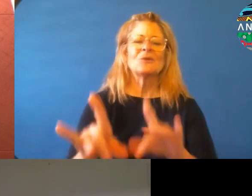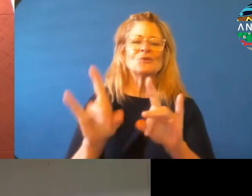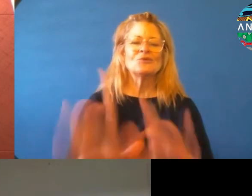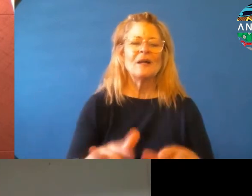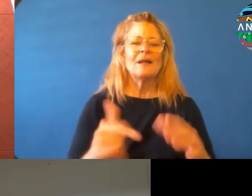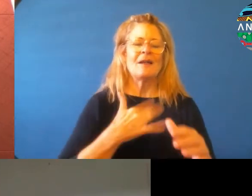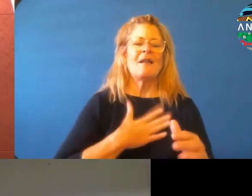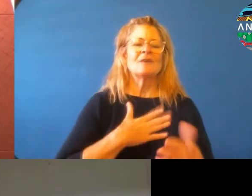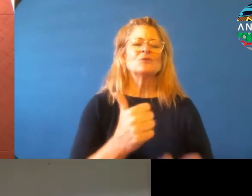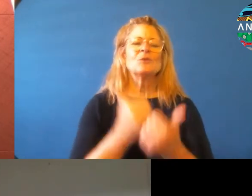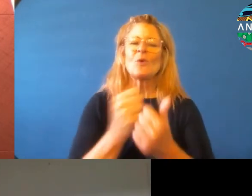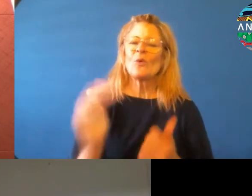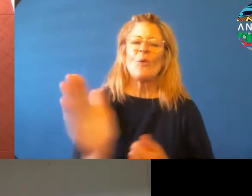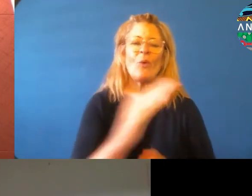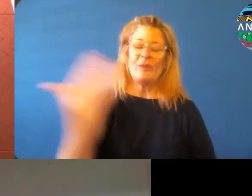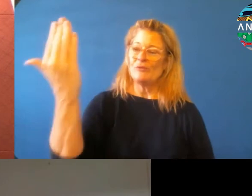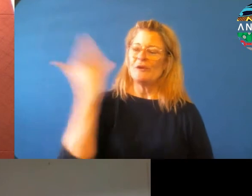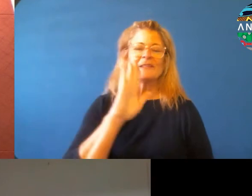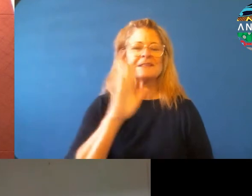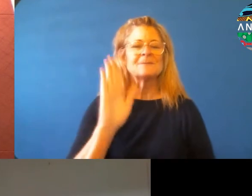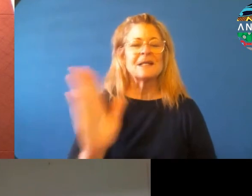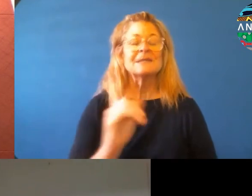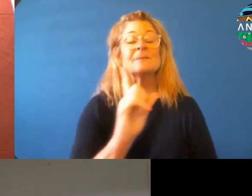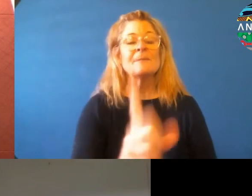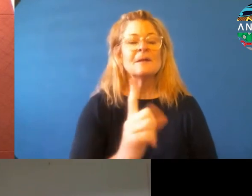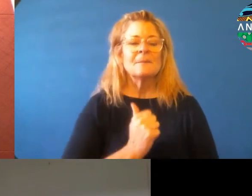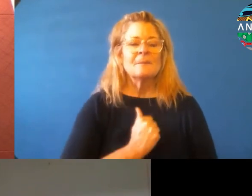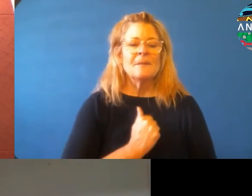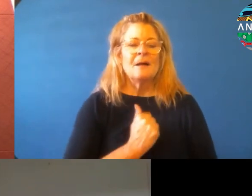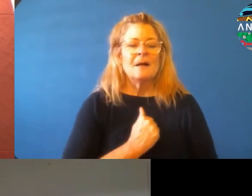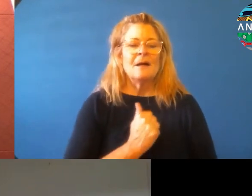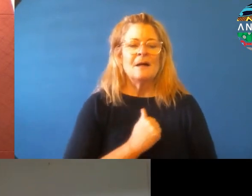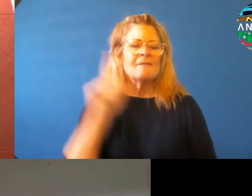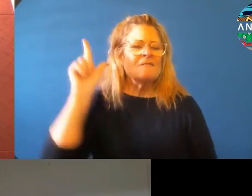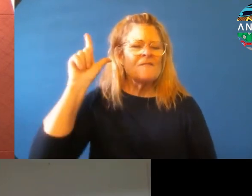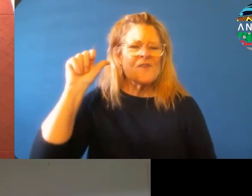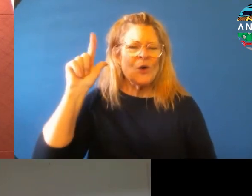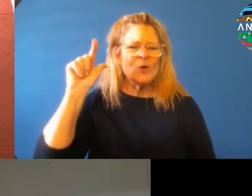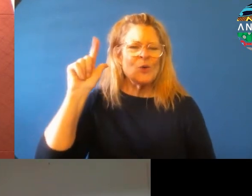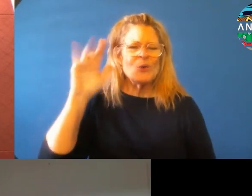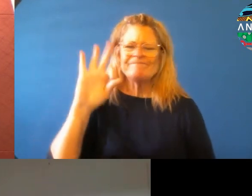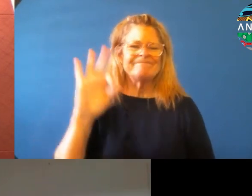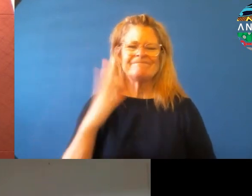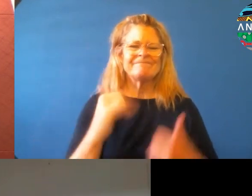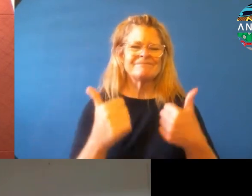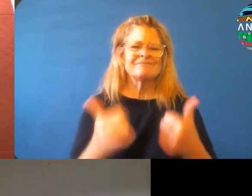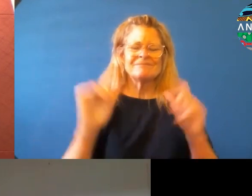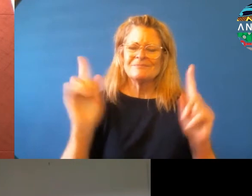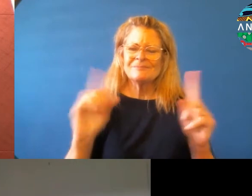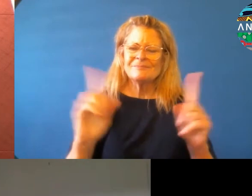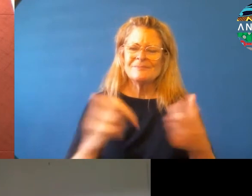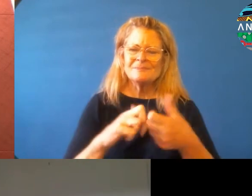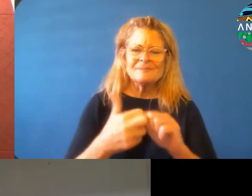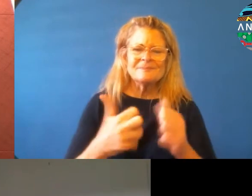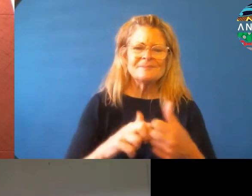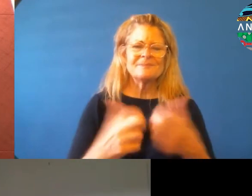like to support all the previous speakers, although my, um, volume has been challenging, to say the least.